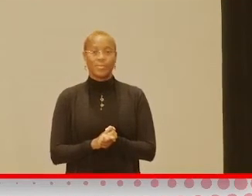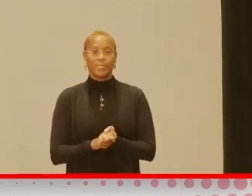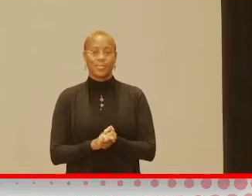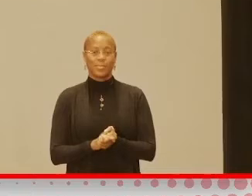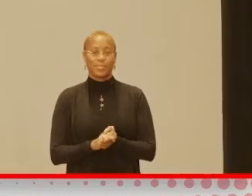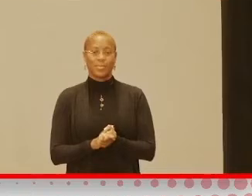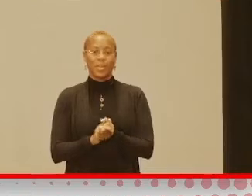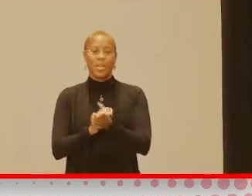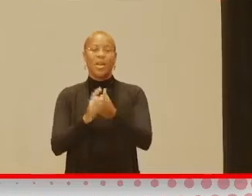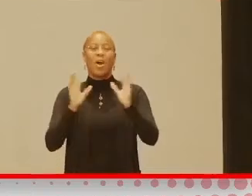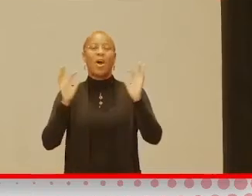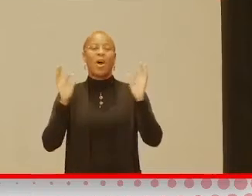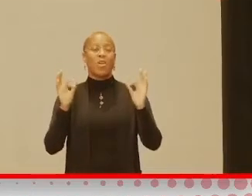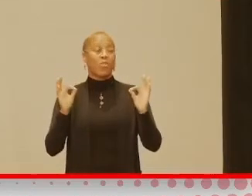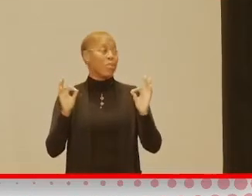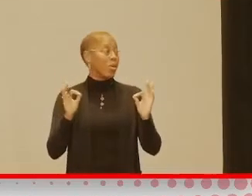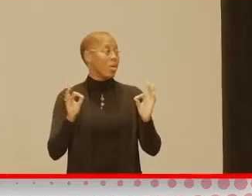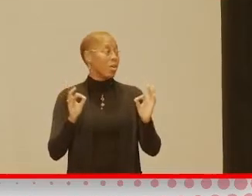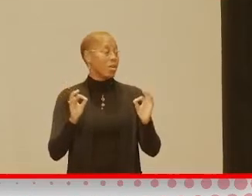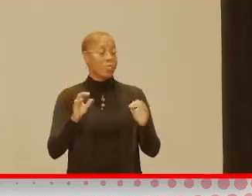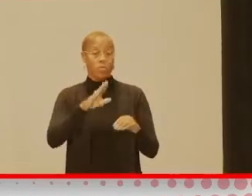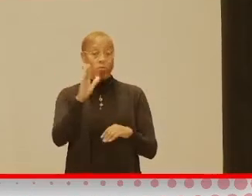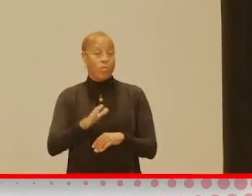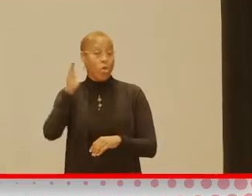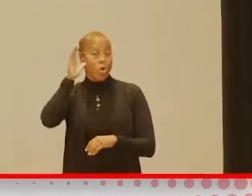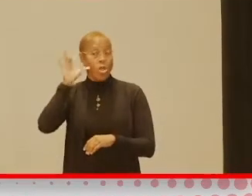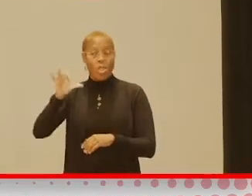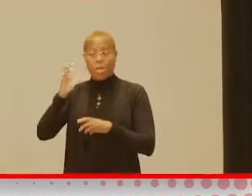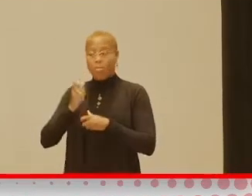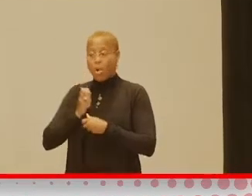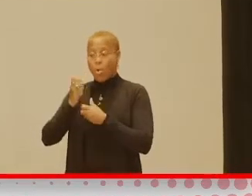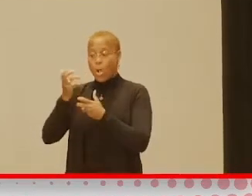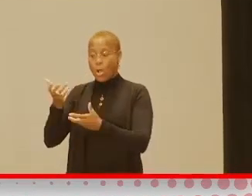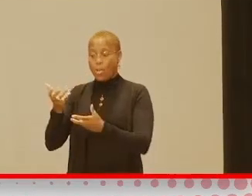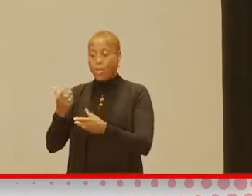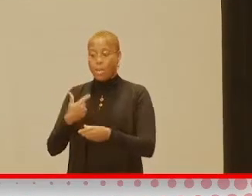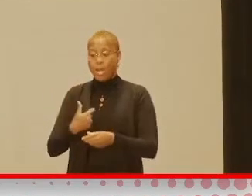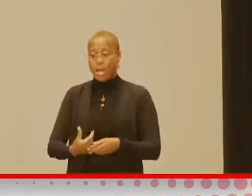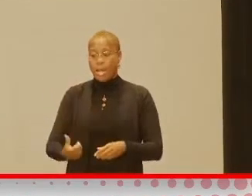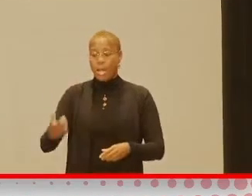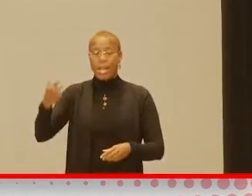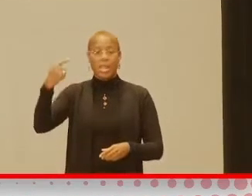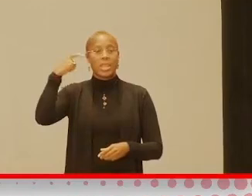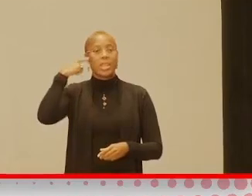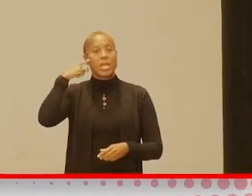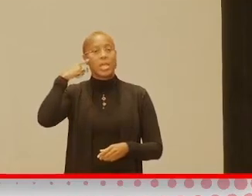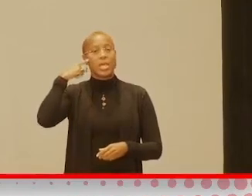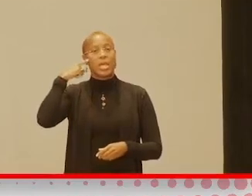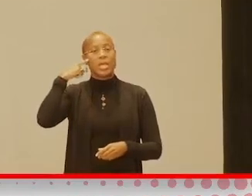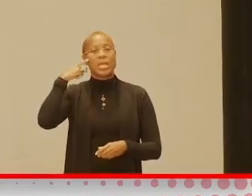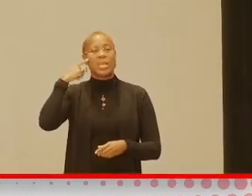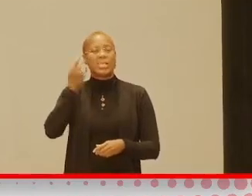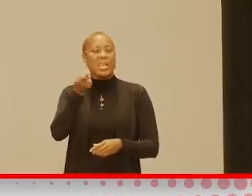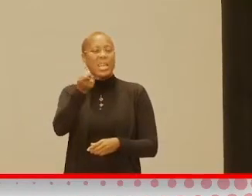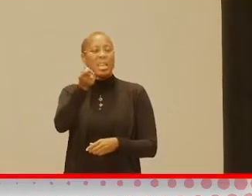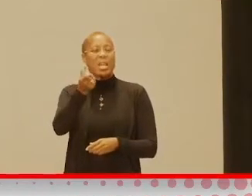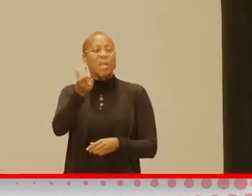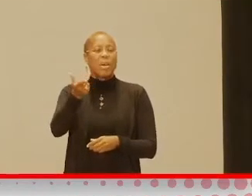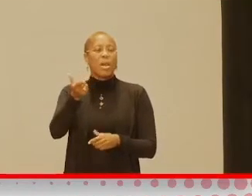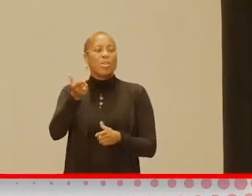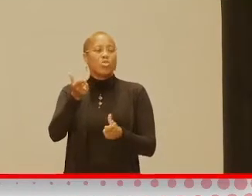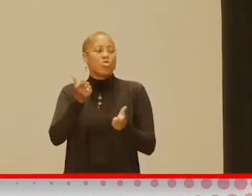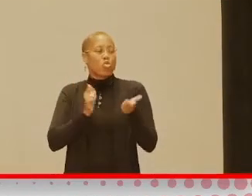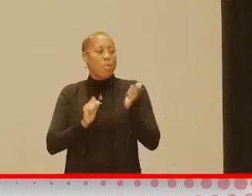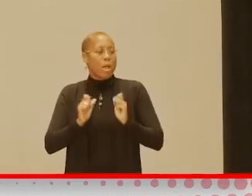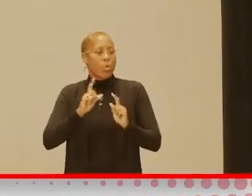All right. So if you haven't heard that poem before, I think it even is a little bit more dramatic when